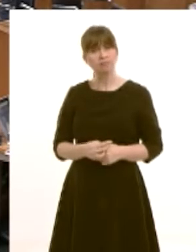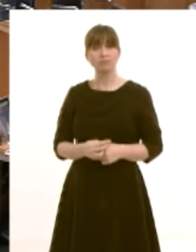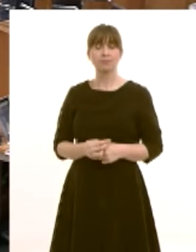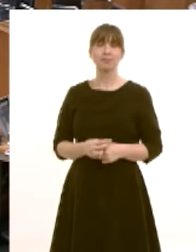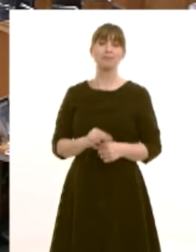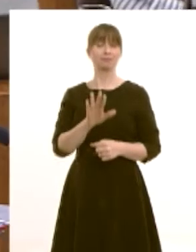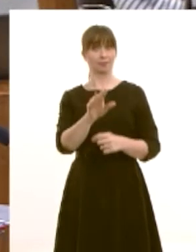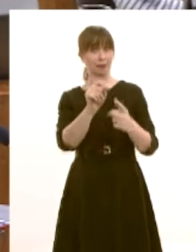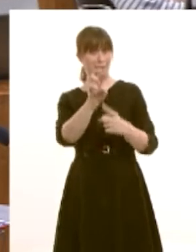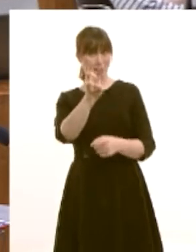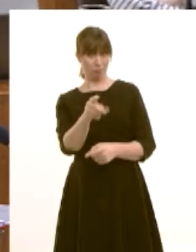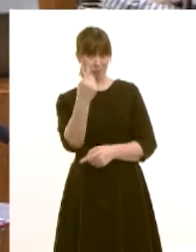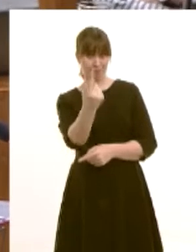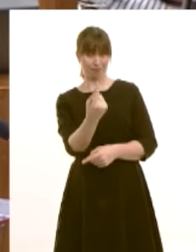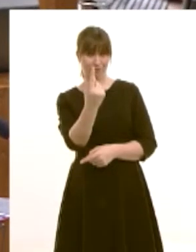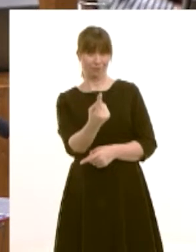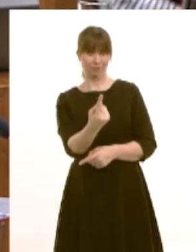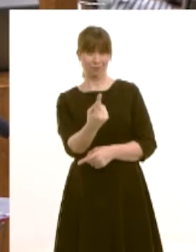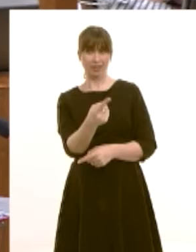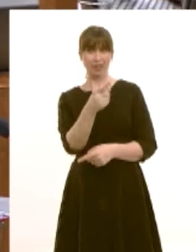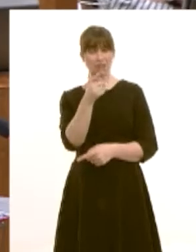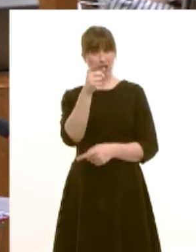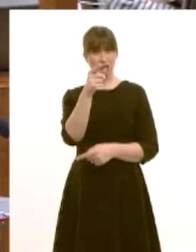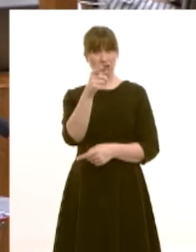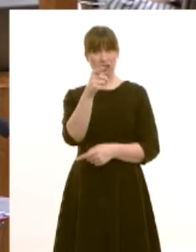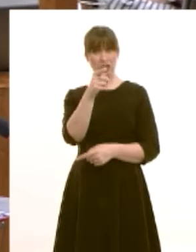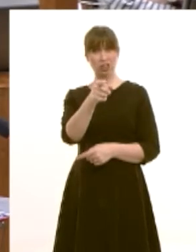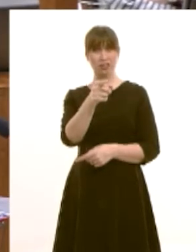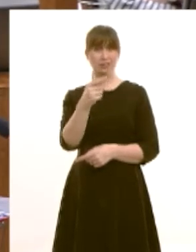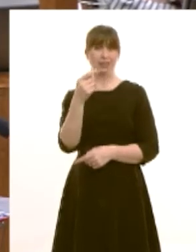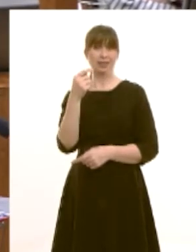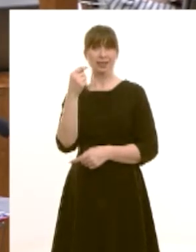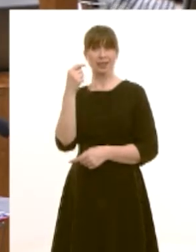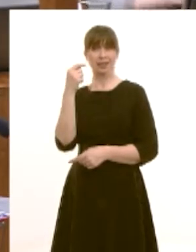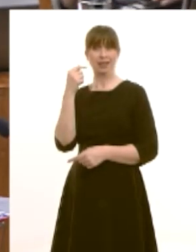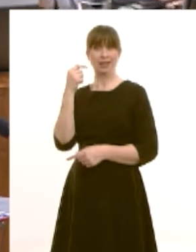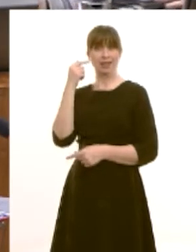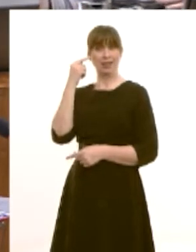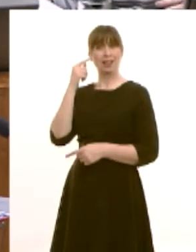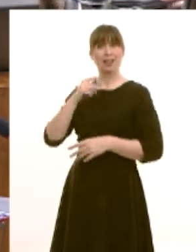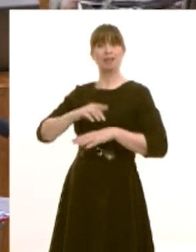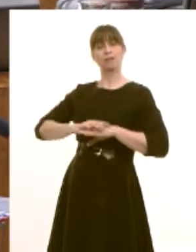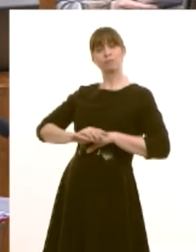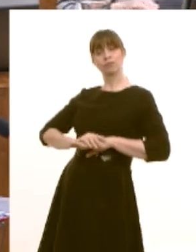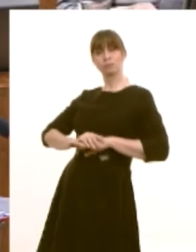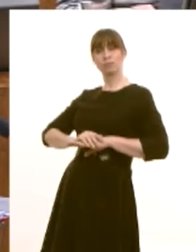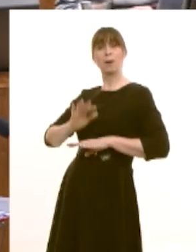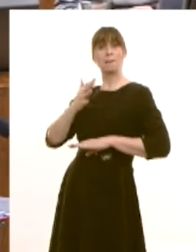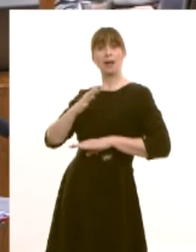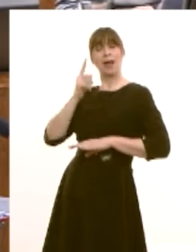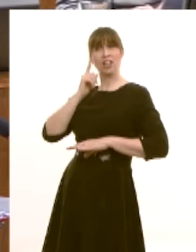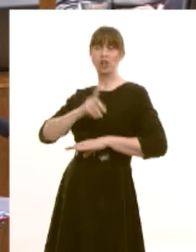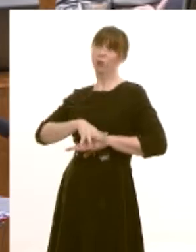leader of my company makes it sounds if i sit here sphinx-like uh and say nothing in the course of first minister's questions she may not like my answers